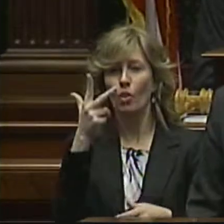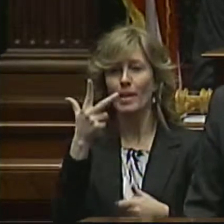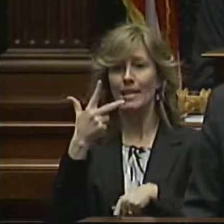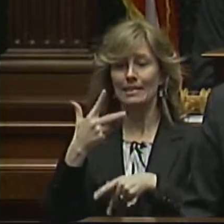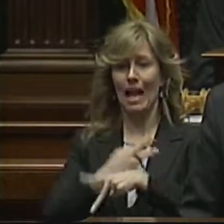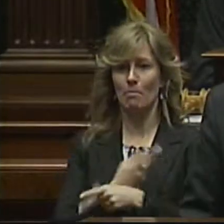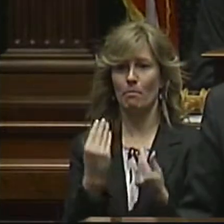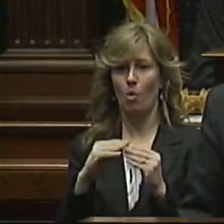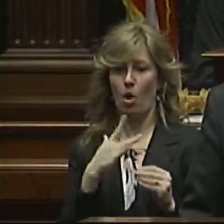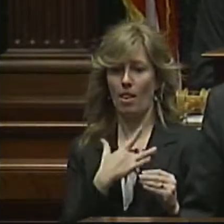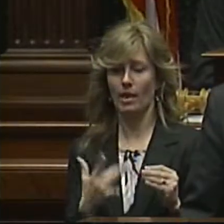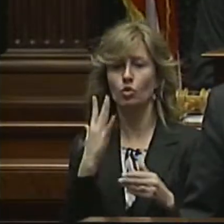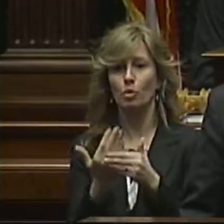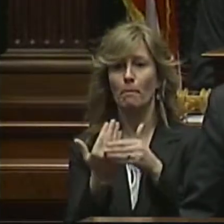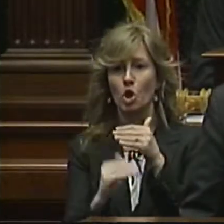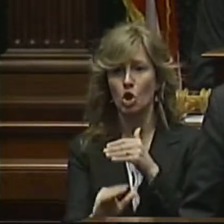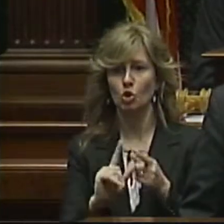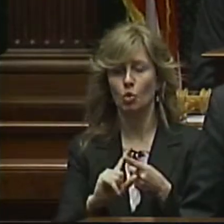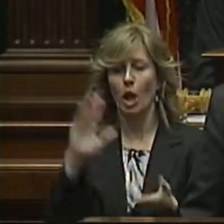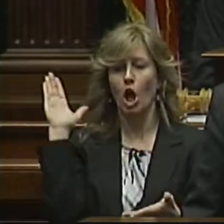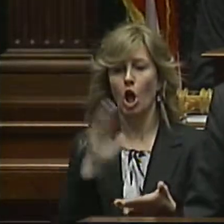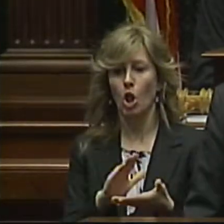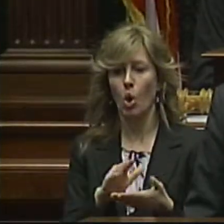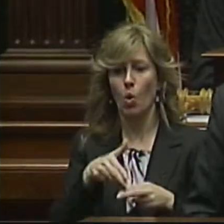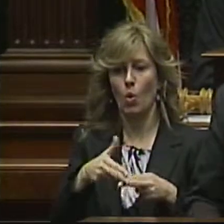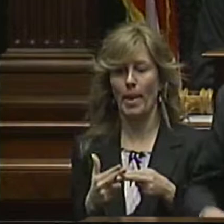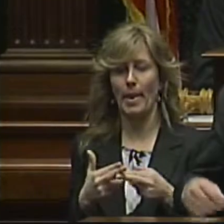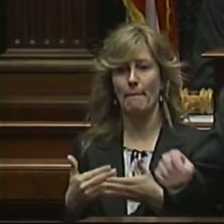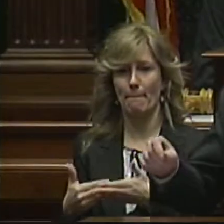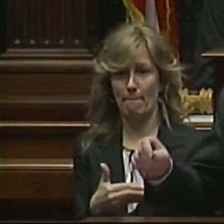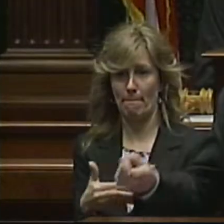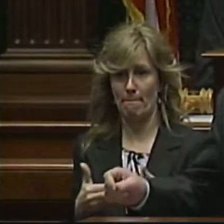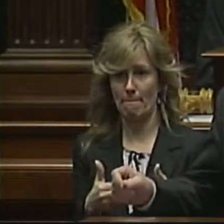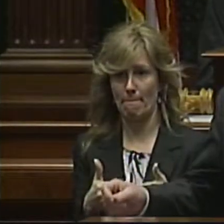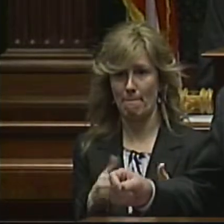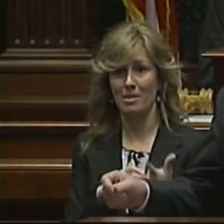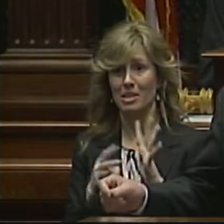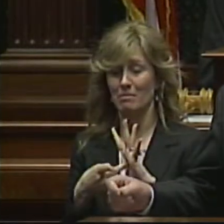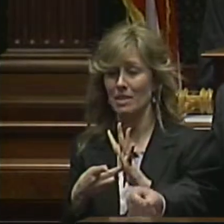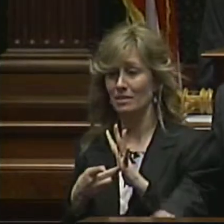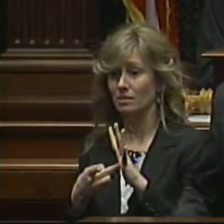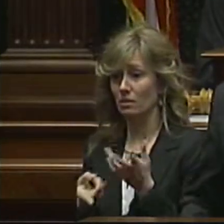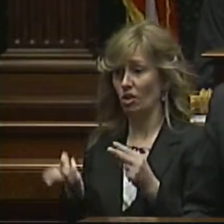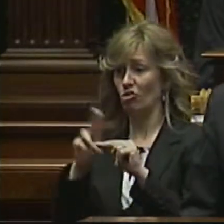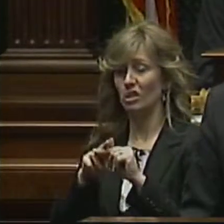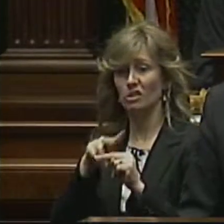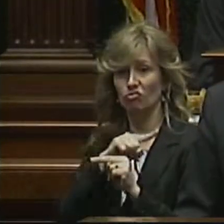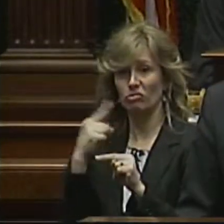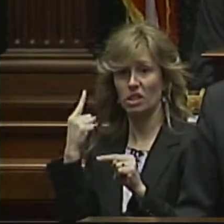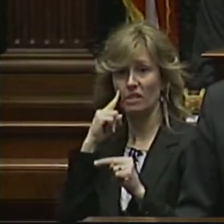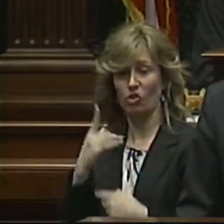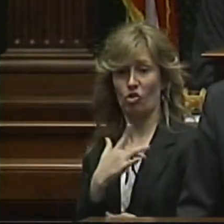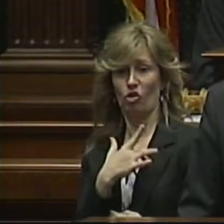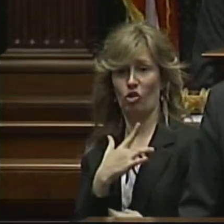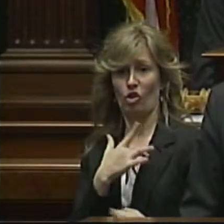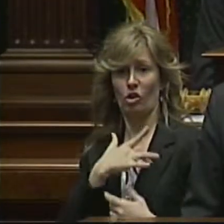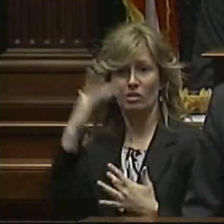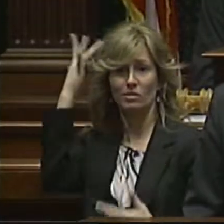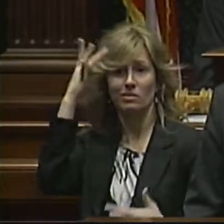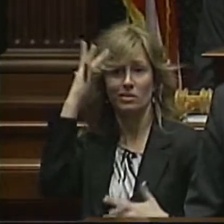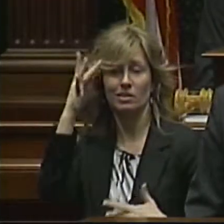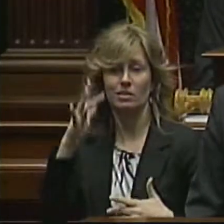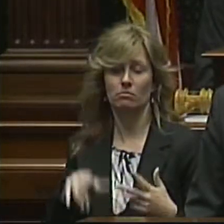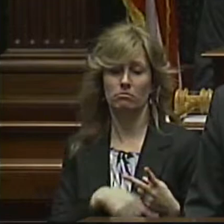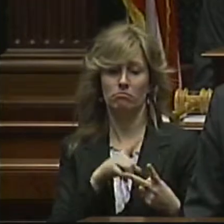likely to give birth to a low-weight baby, which leads to increased risks for cardiovascular disease,